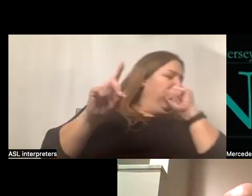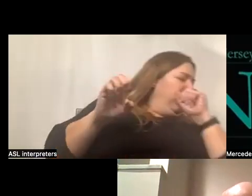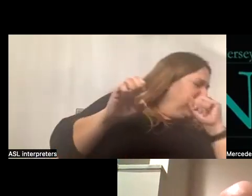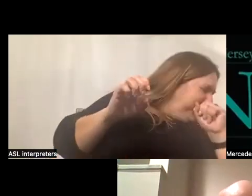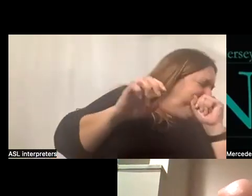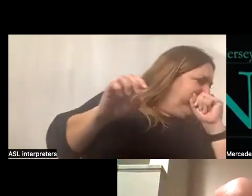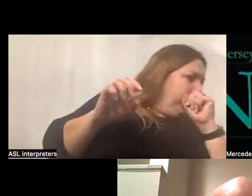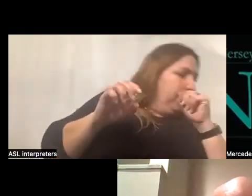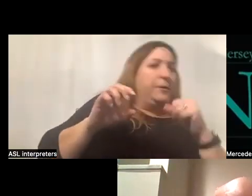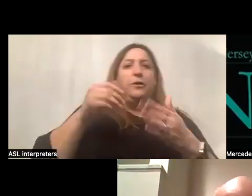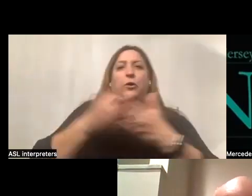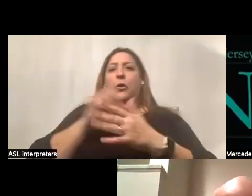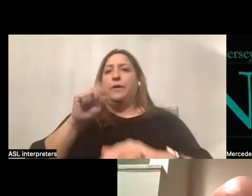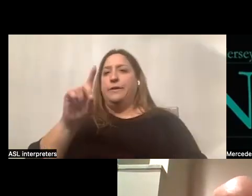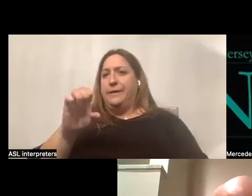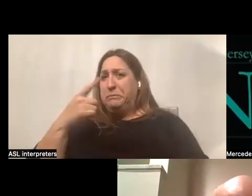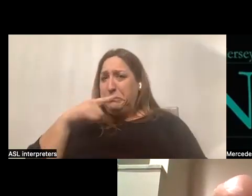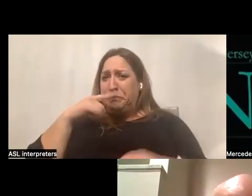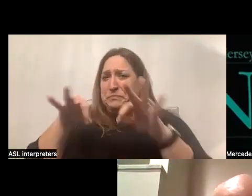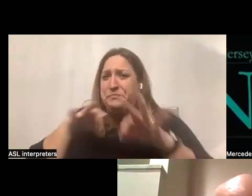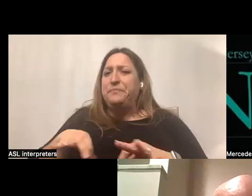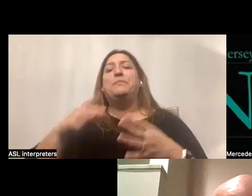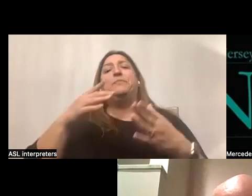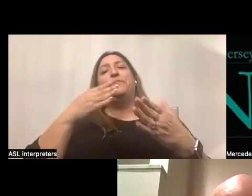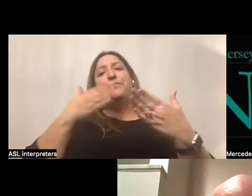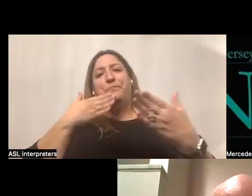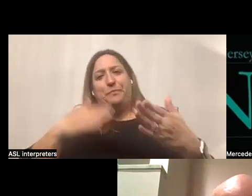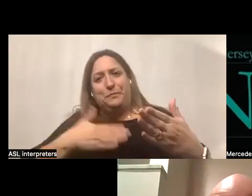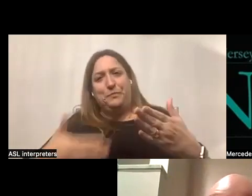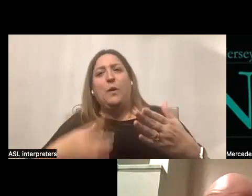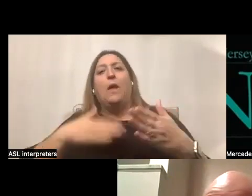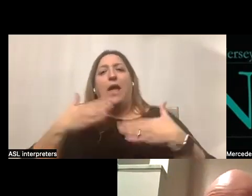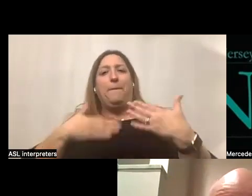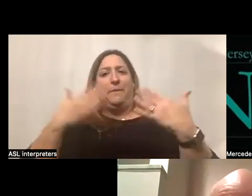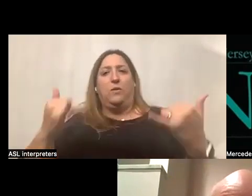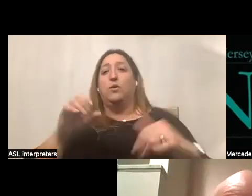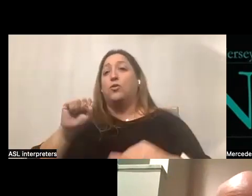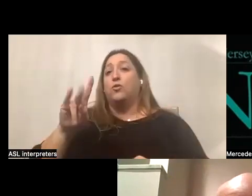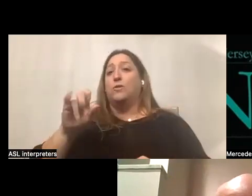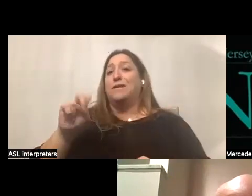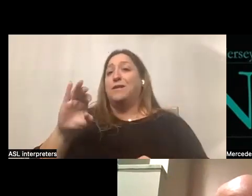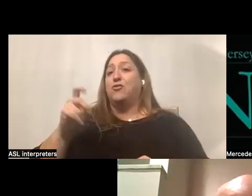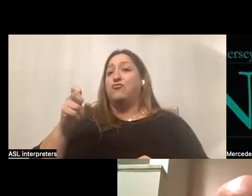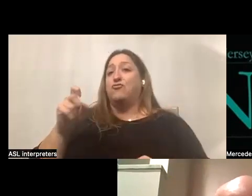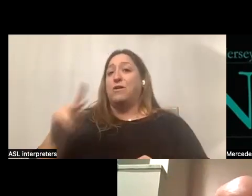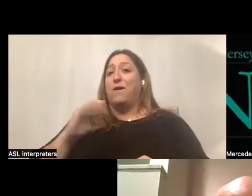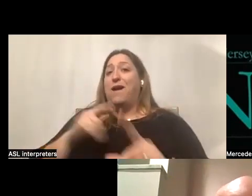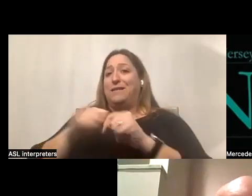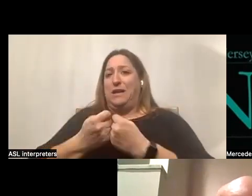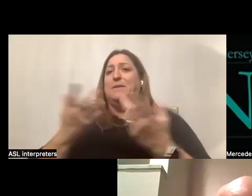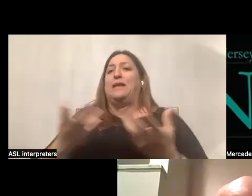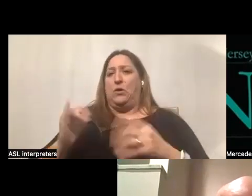that'd be great, Ken. Absolutely, Mercedes, happy to. And I just want to mention that Suzanne Crisp from our team is with me here as well.